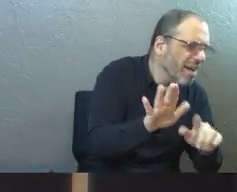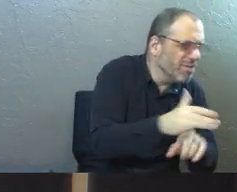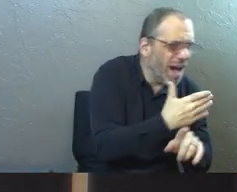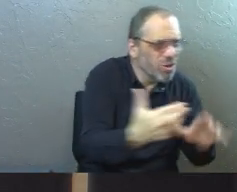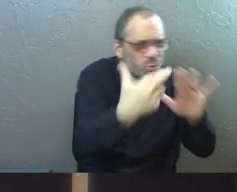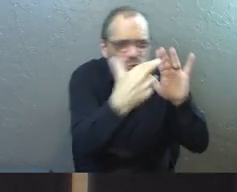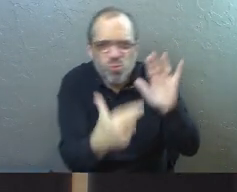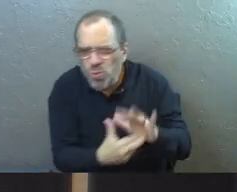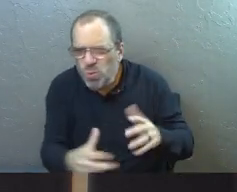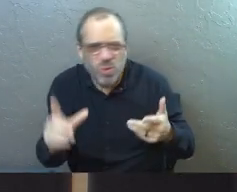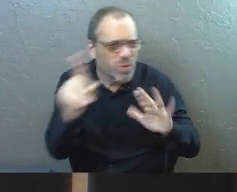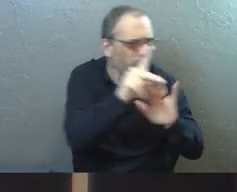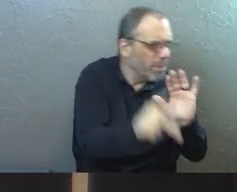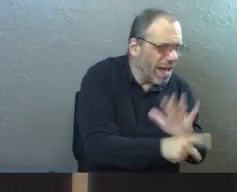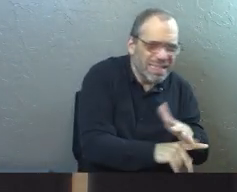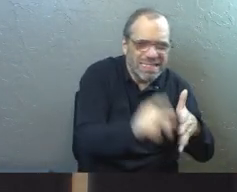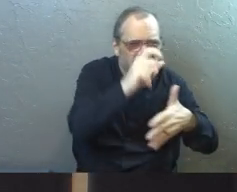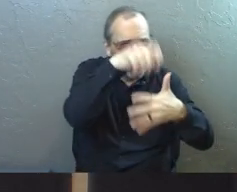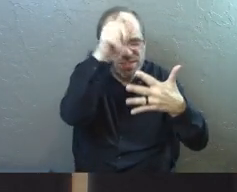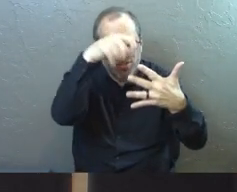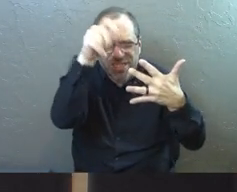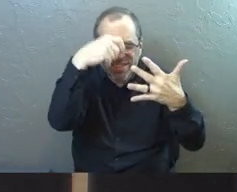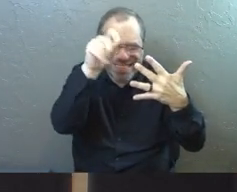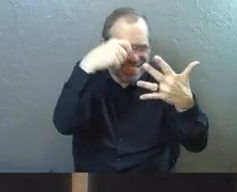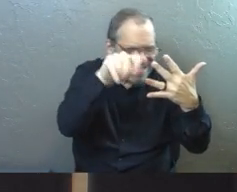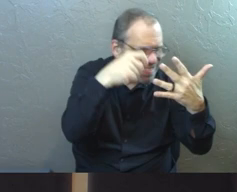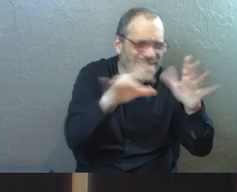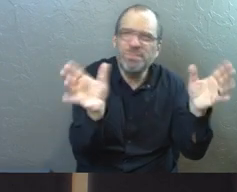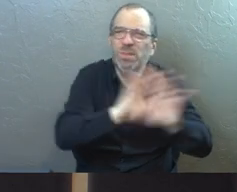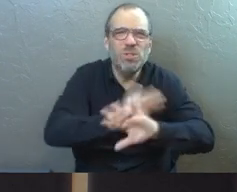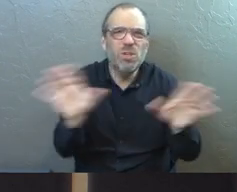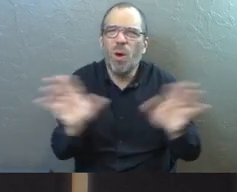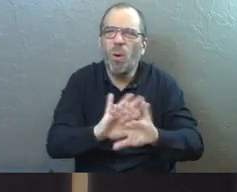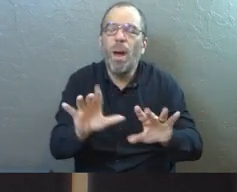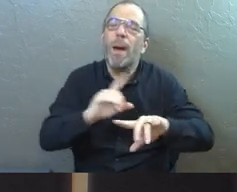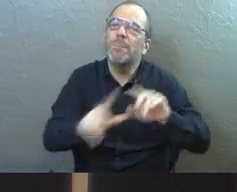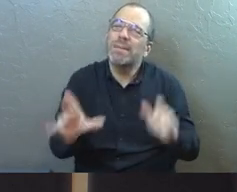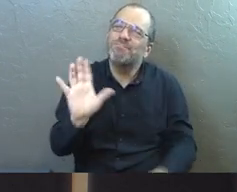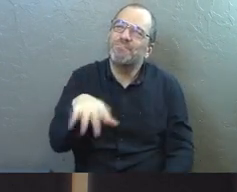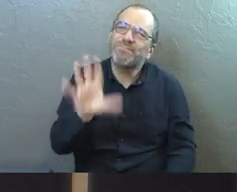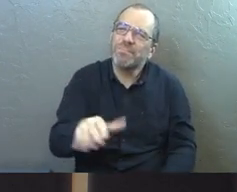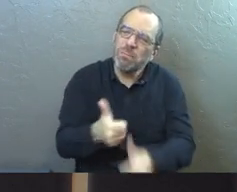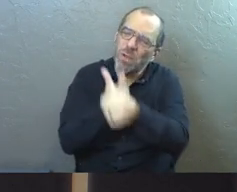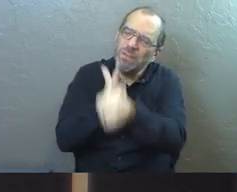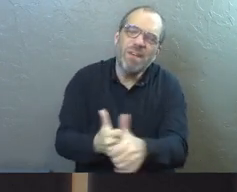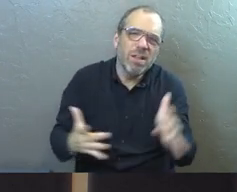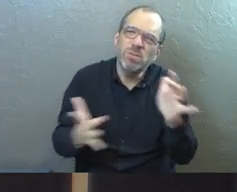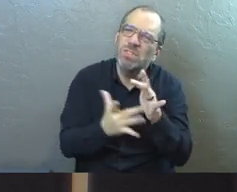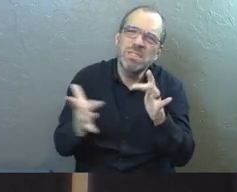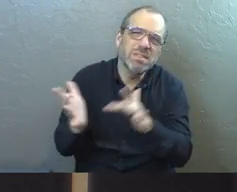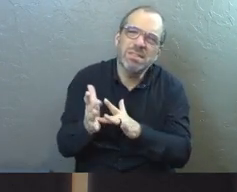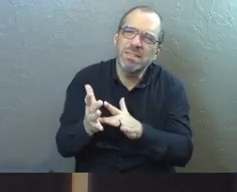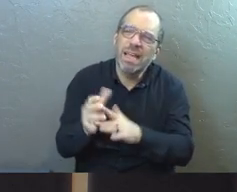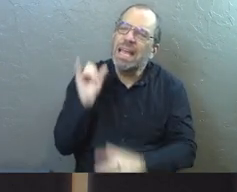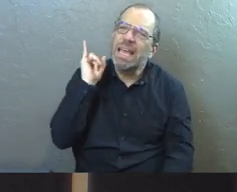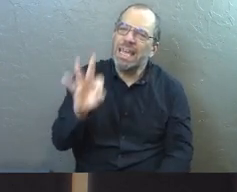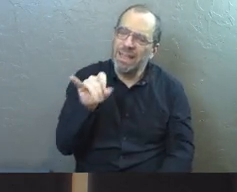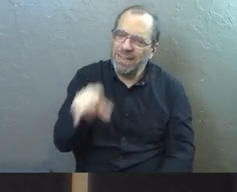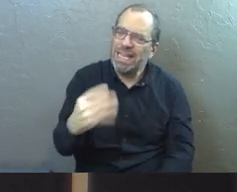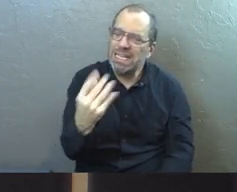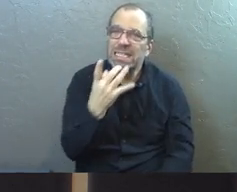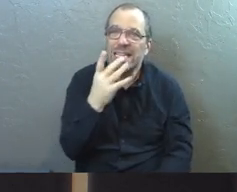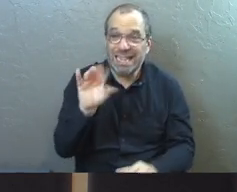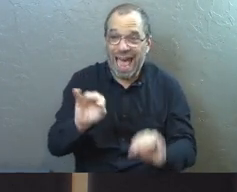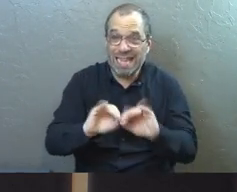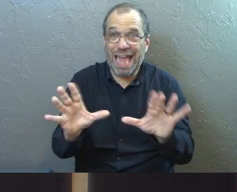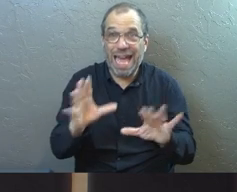a set of rules or carry out these certain things in the certain or the exact right way, but I'm trying to just follow Jesus. If he's the light of